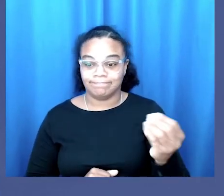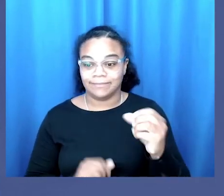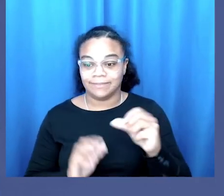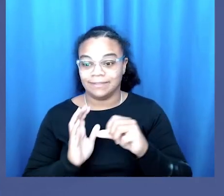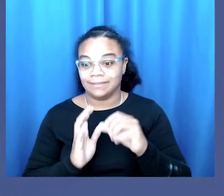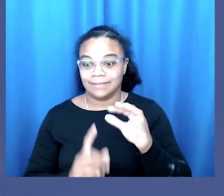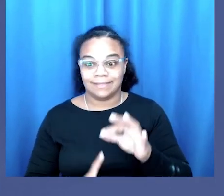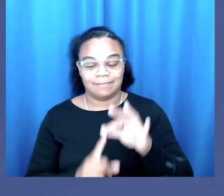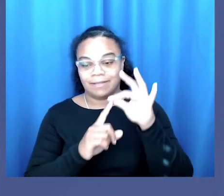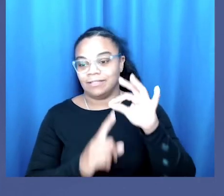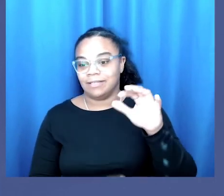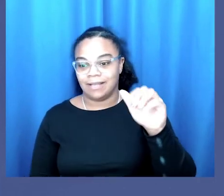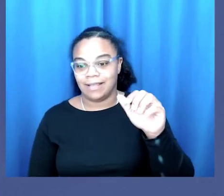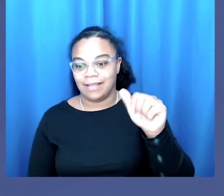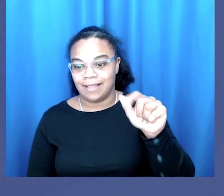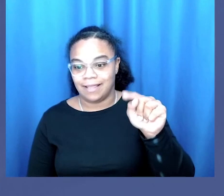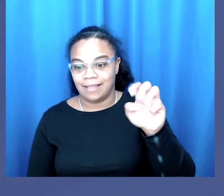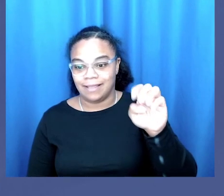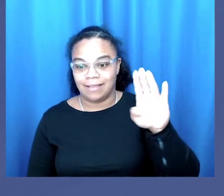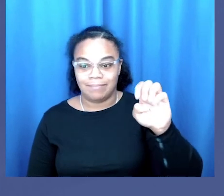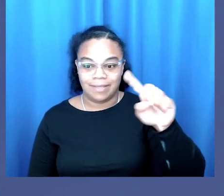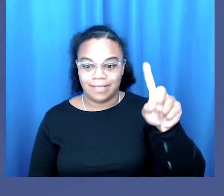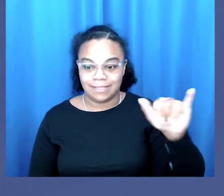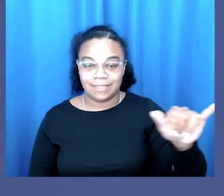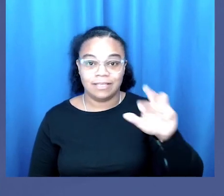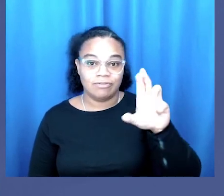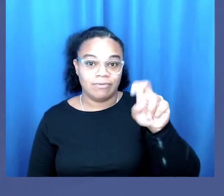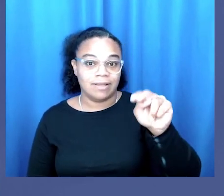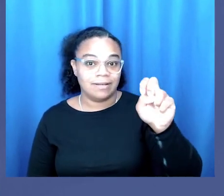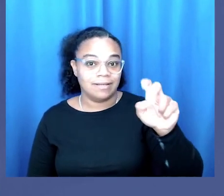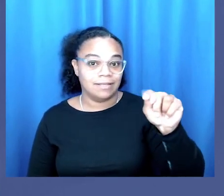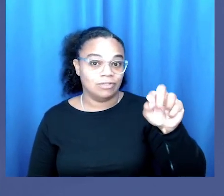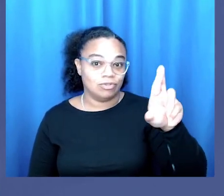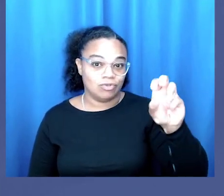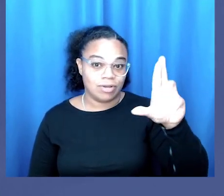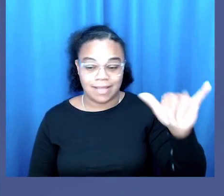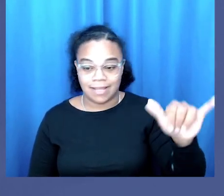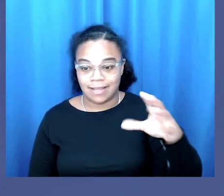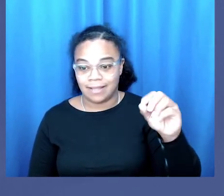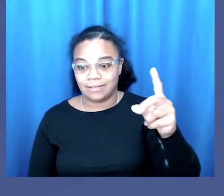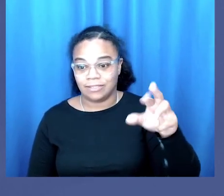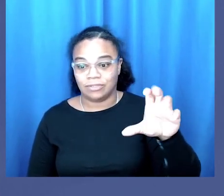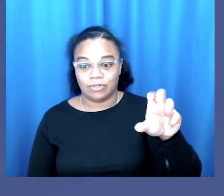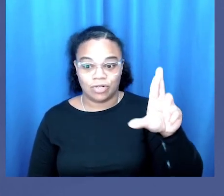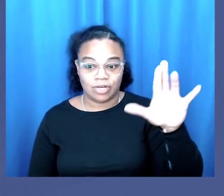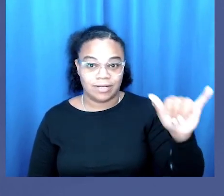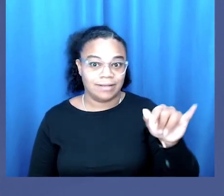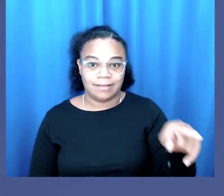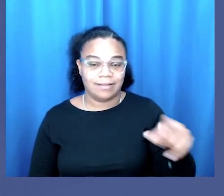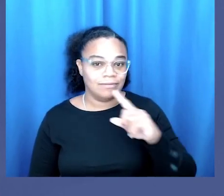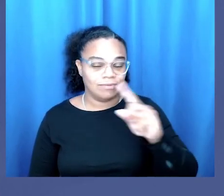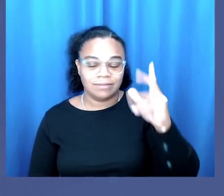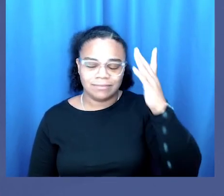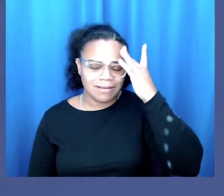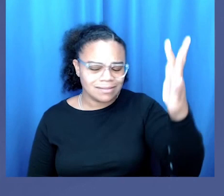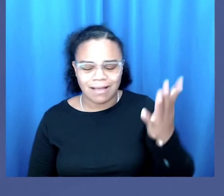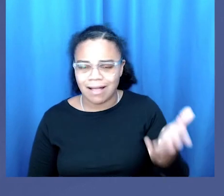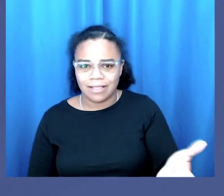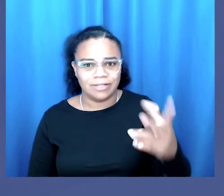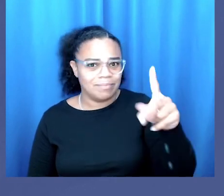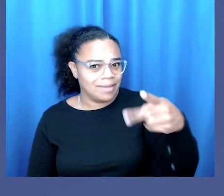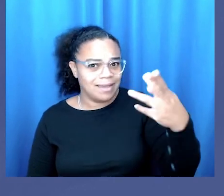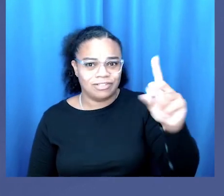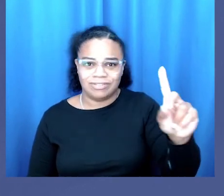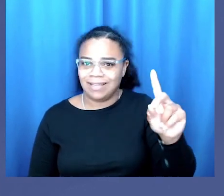um especially um like 8BZ Rennie Ture and Dr. Curry who you know they're all like scholars